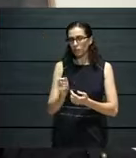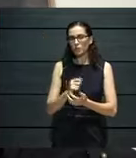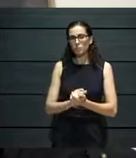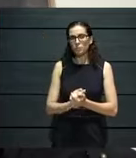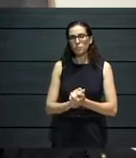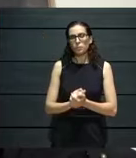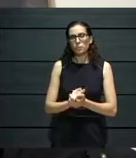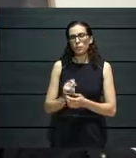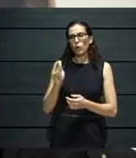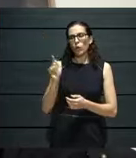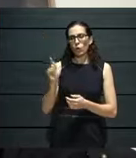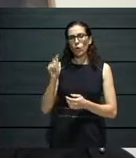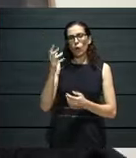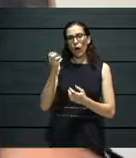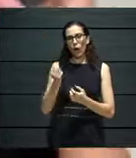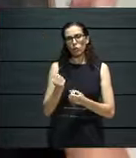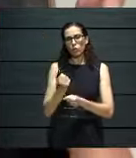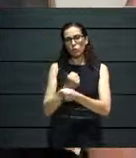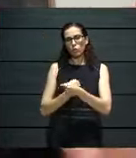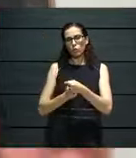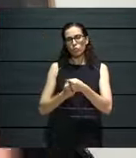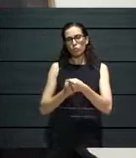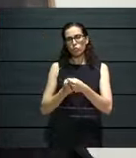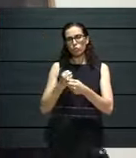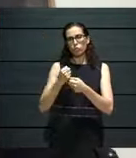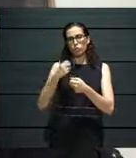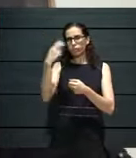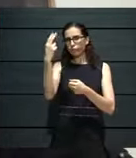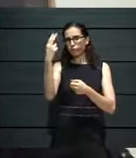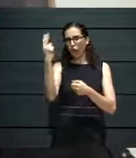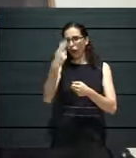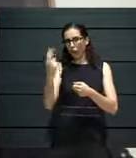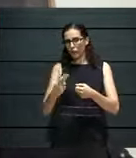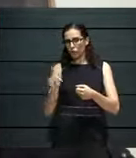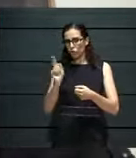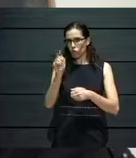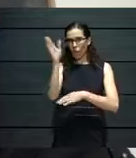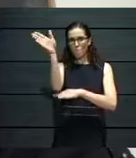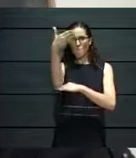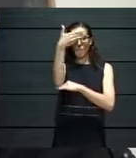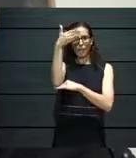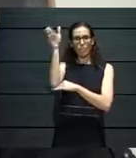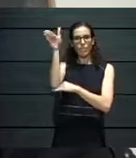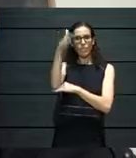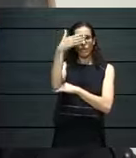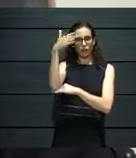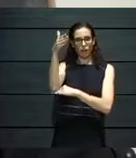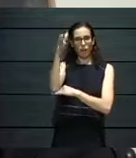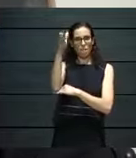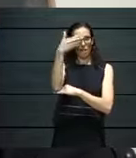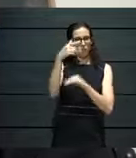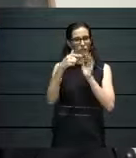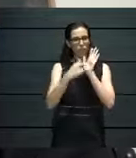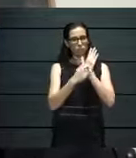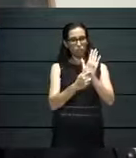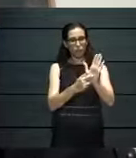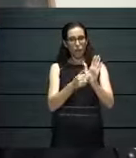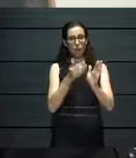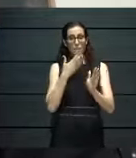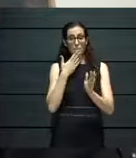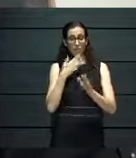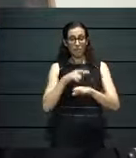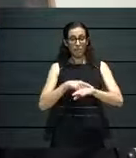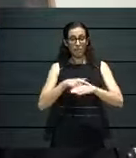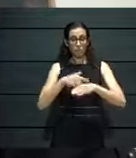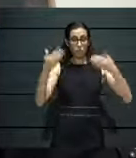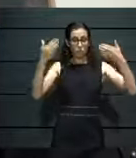with this, he's got this artwork, which is a flag. And this flag says, in dark times, we must